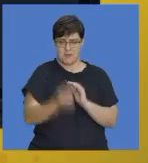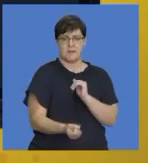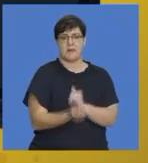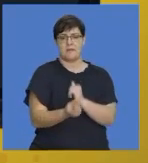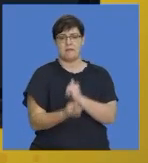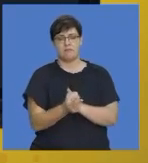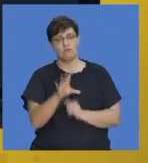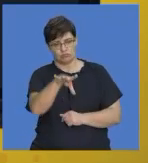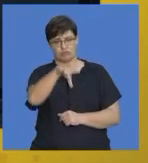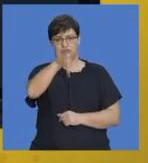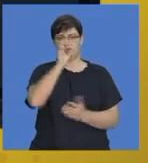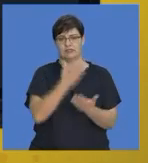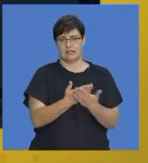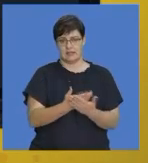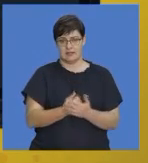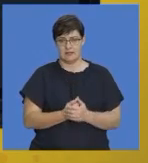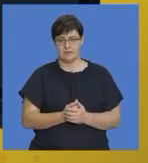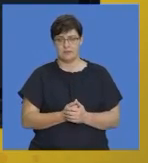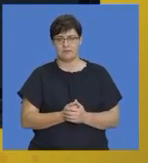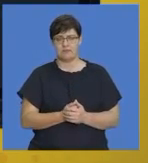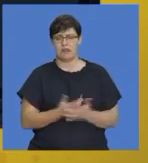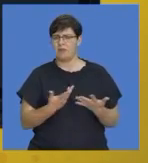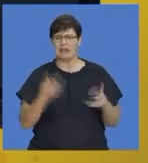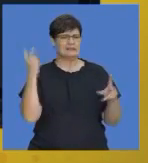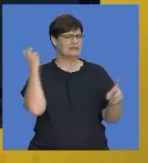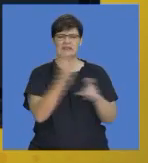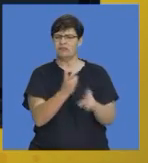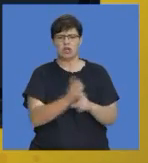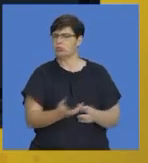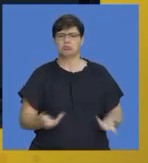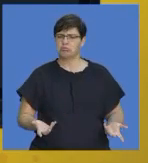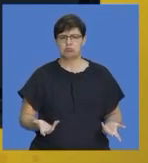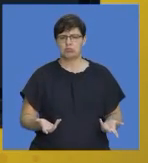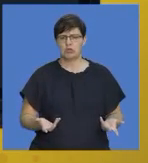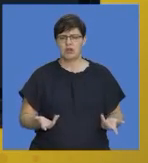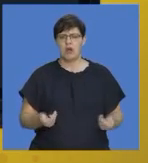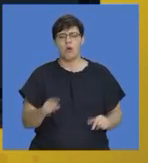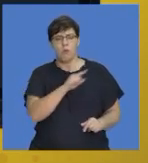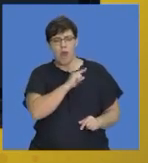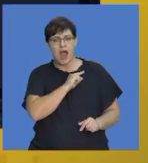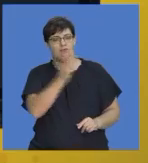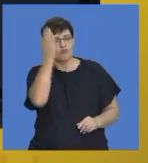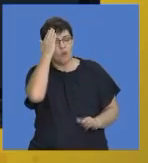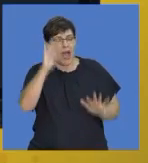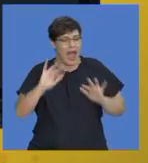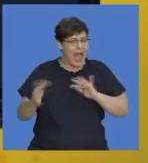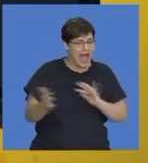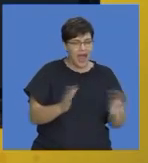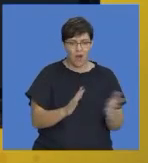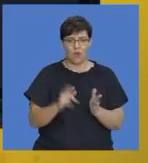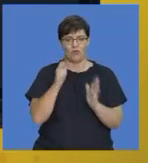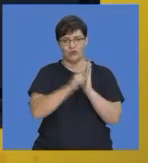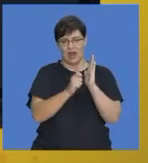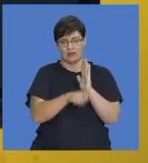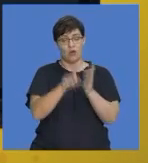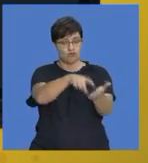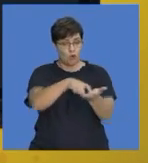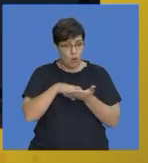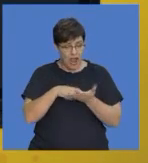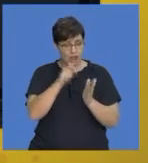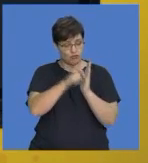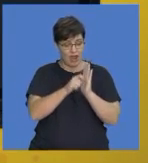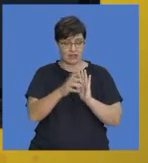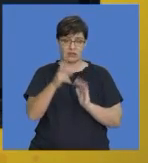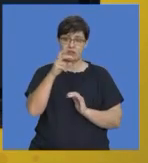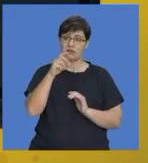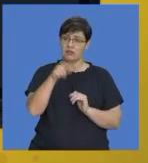as a choice question. And it's actually not a very difficult question to answer if you know the format, and you know the requirements for an